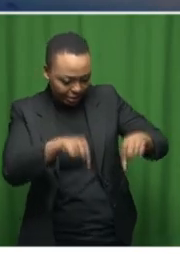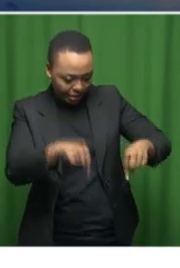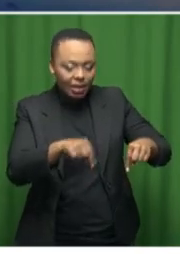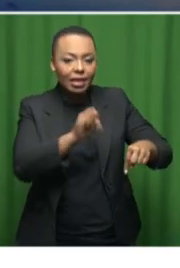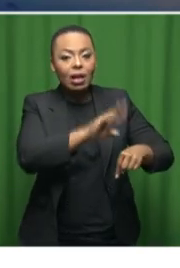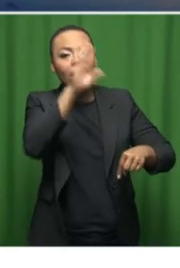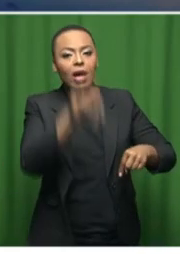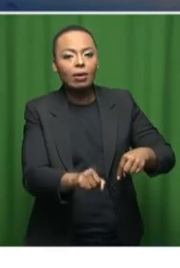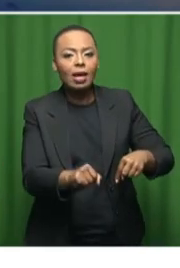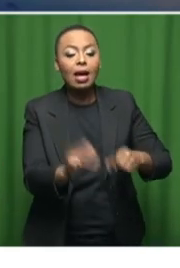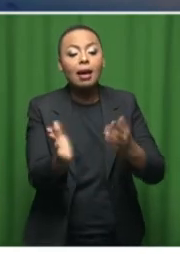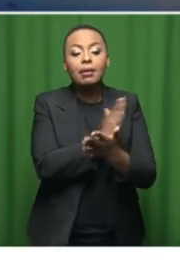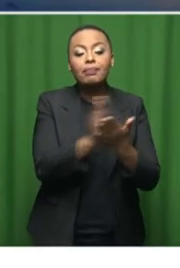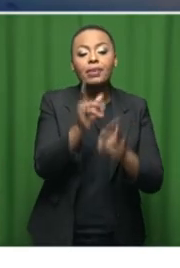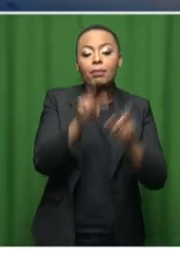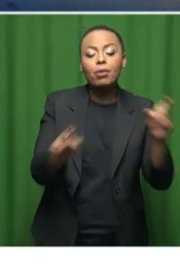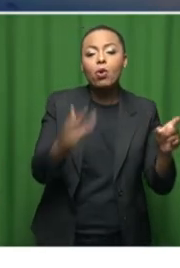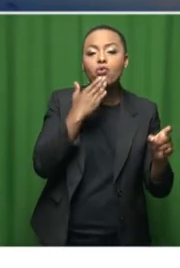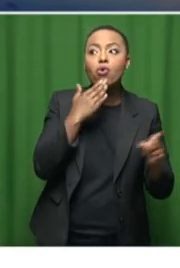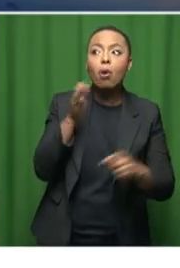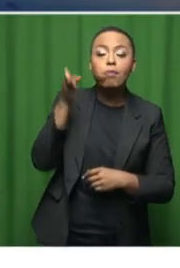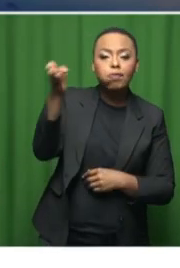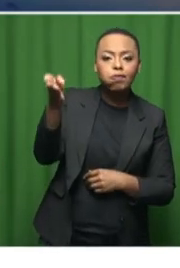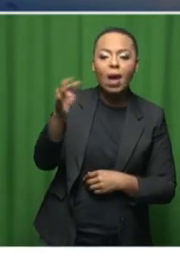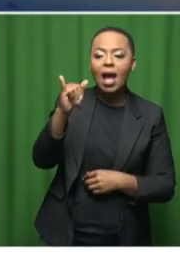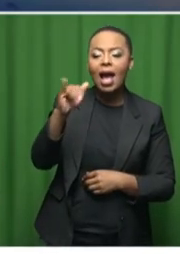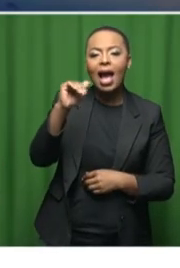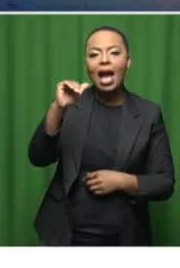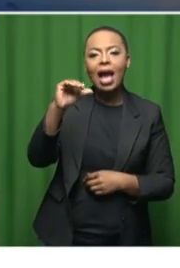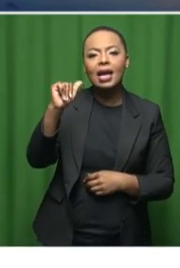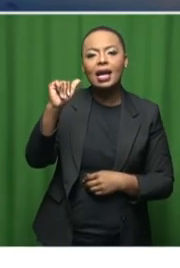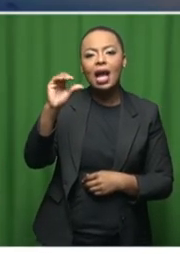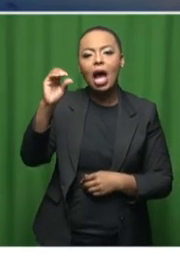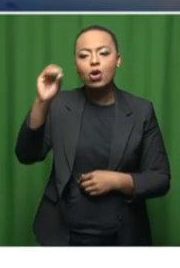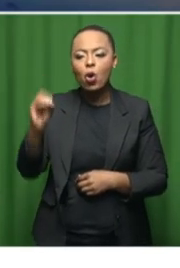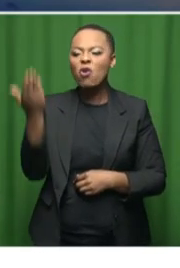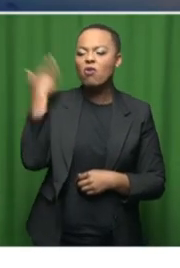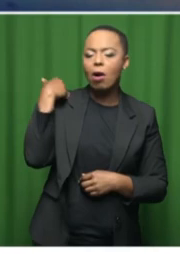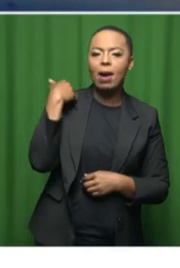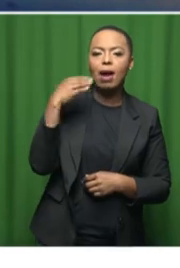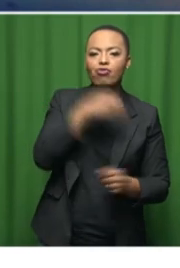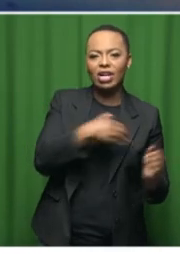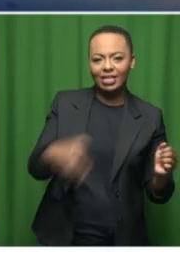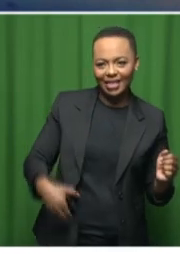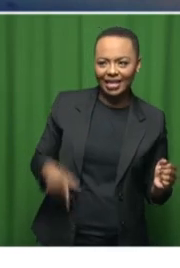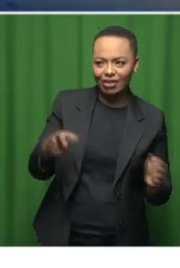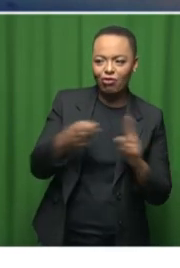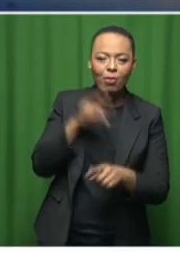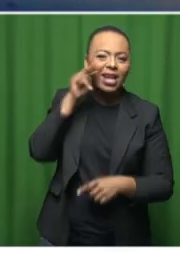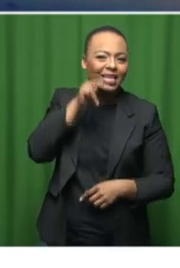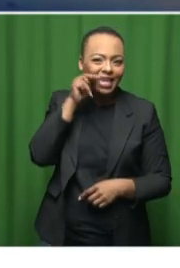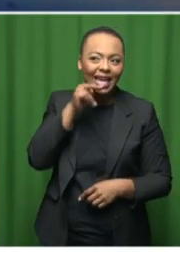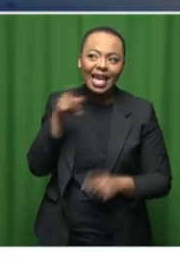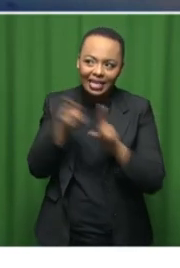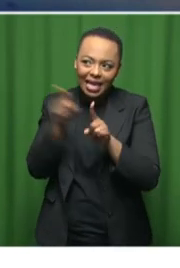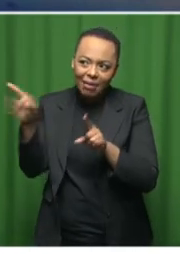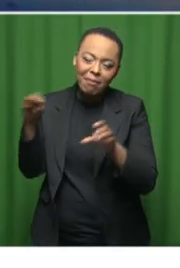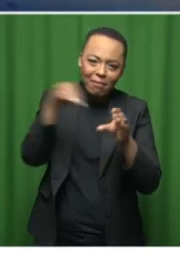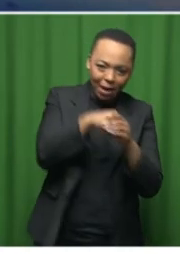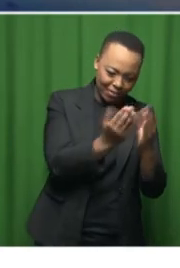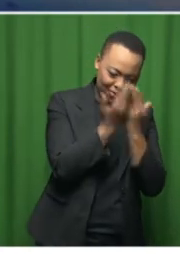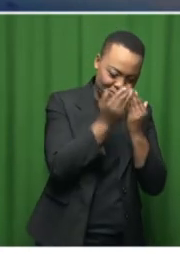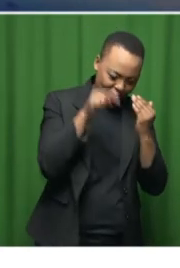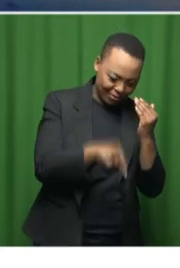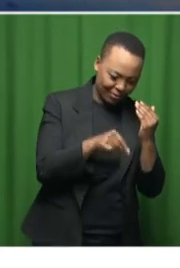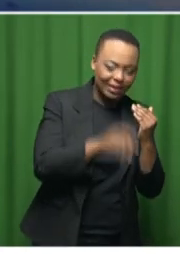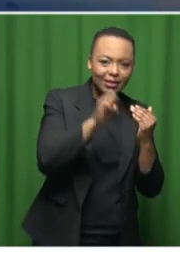the people that have been at the ICAO, the former president from Nigeria is a product of South Africa's academy. He is